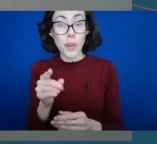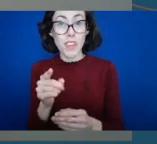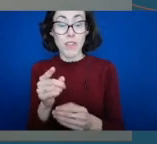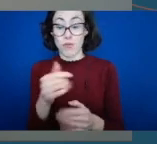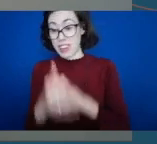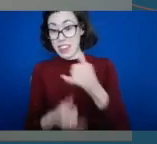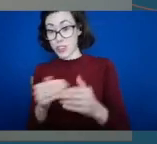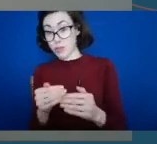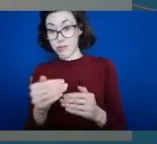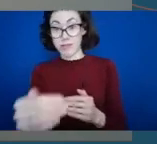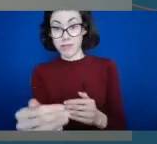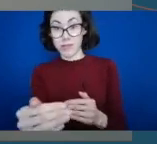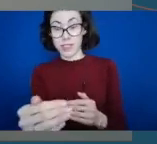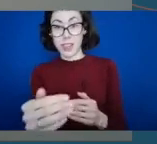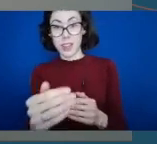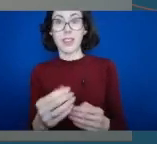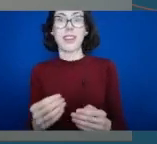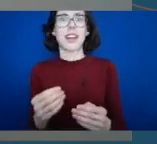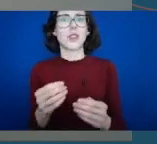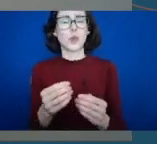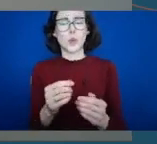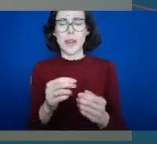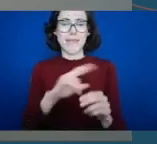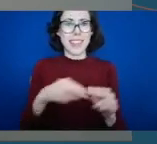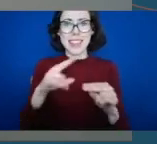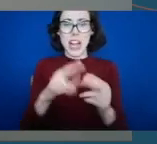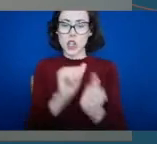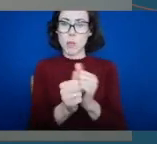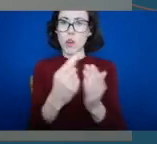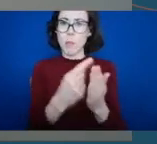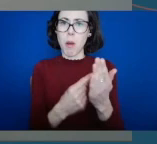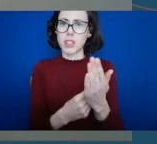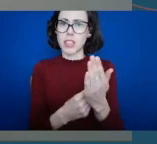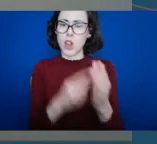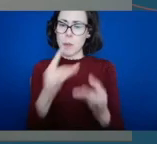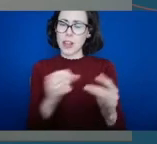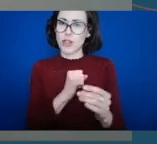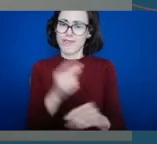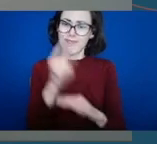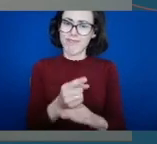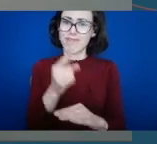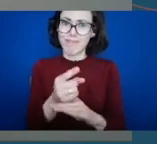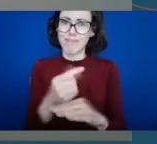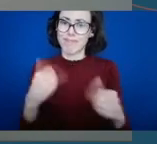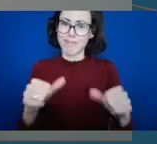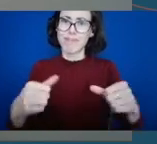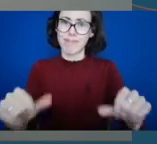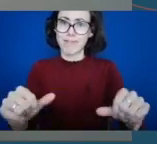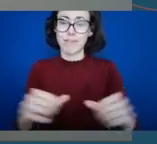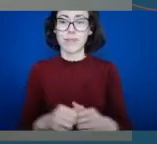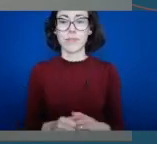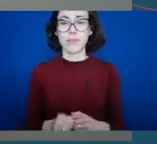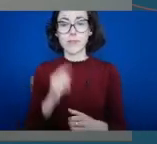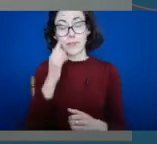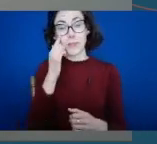support the implementation of the national sports policy. And in particular, the key actions relevant to sport and physical activity for people with disabilities. Earlier